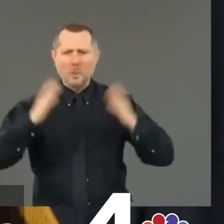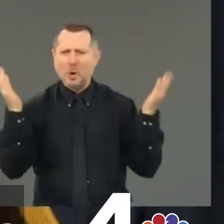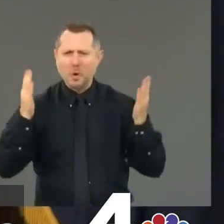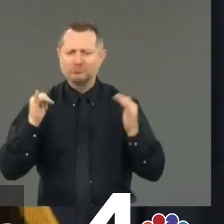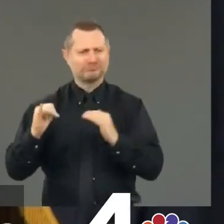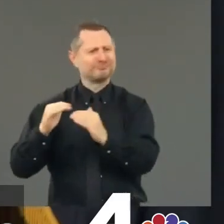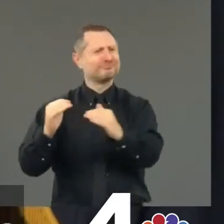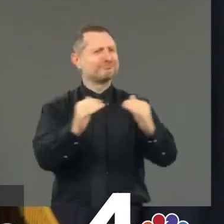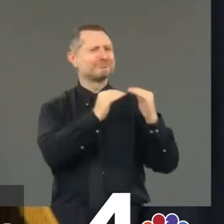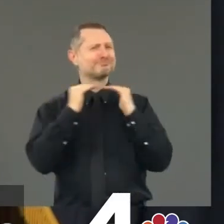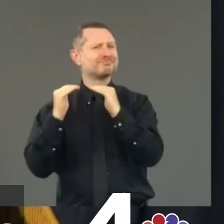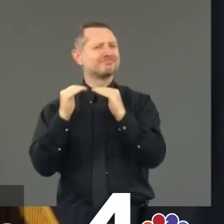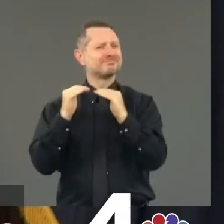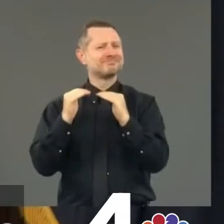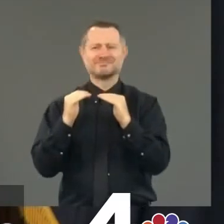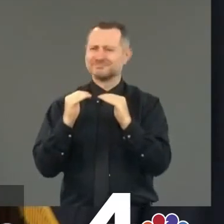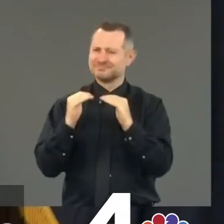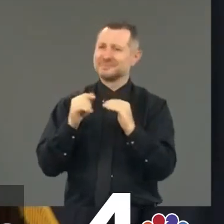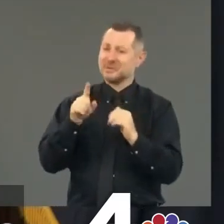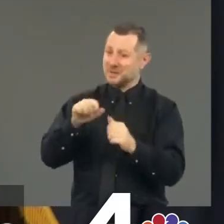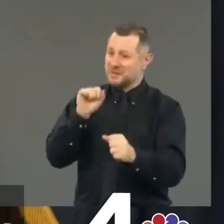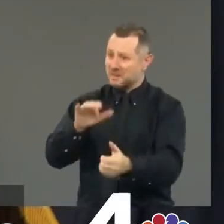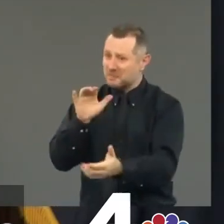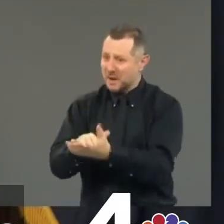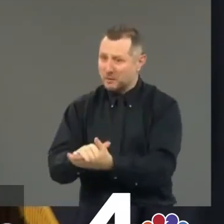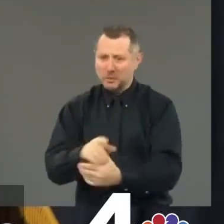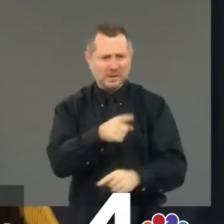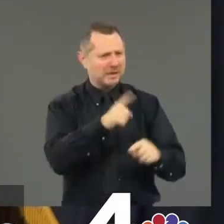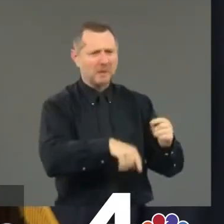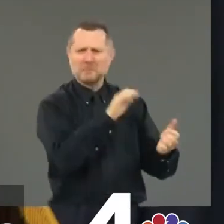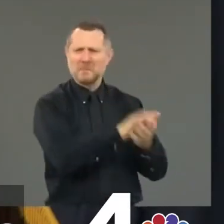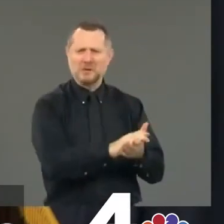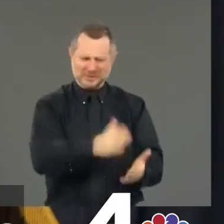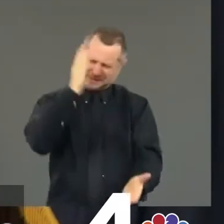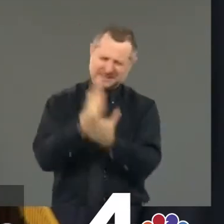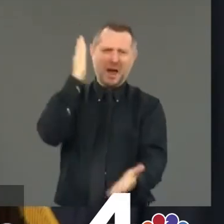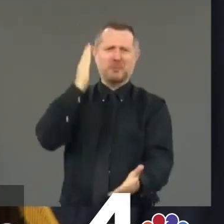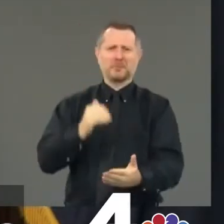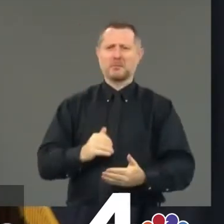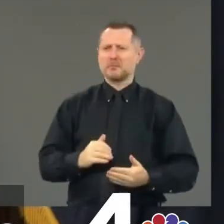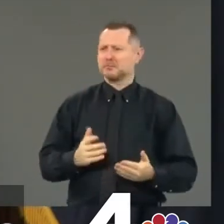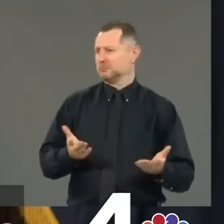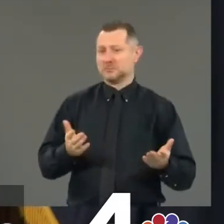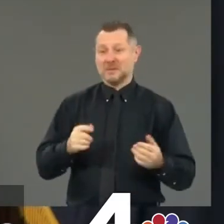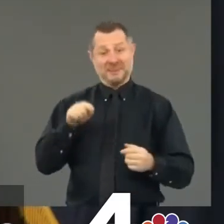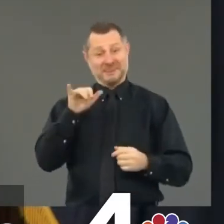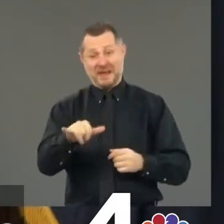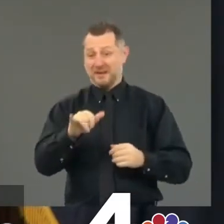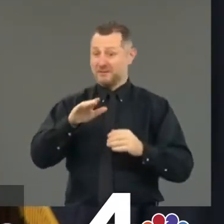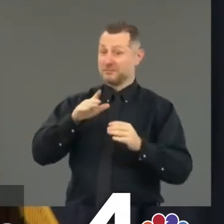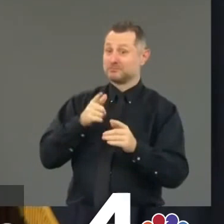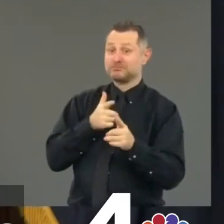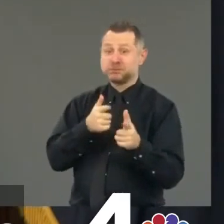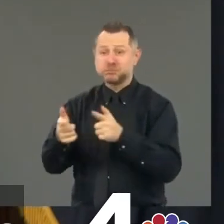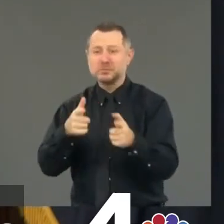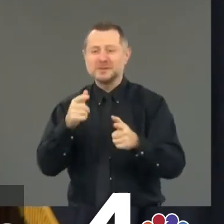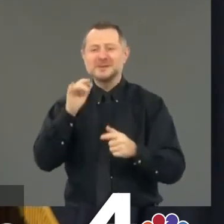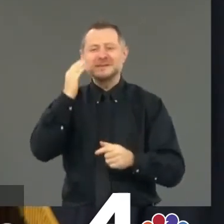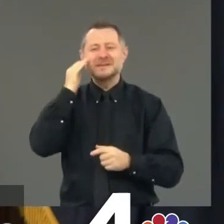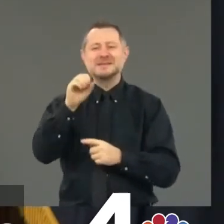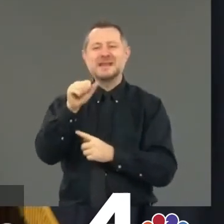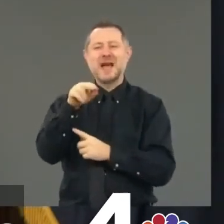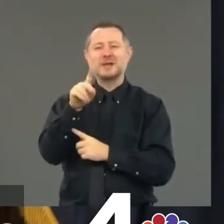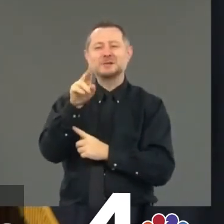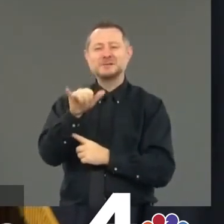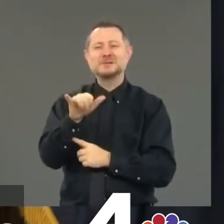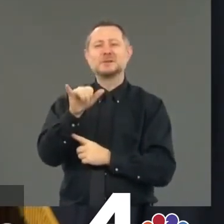who they can love and who they can't love. After the Sandy Hook massacre, when people saw the madness of an assault